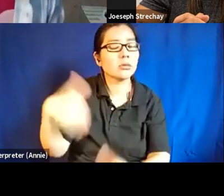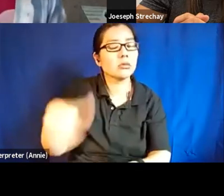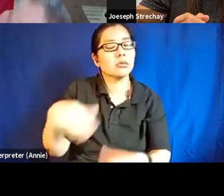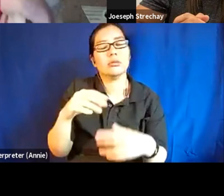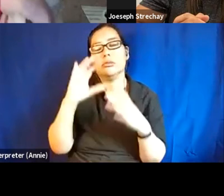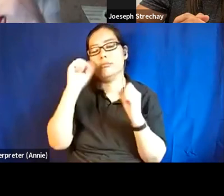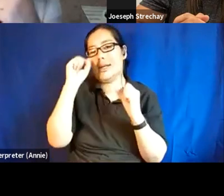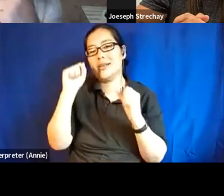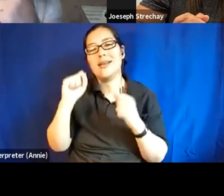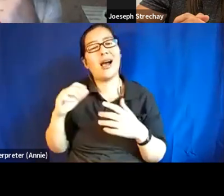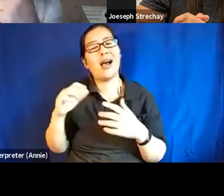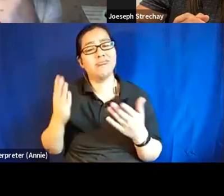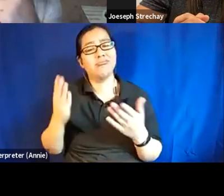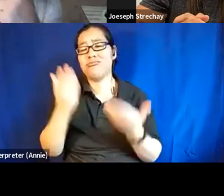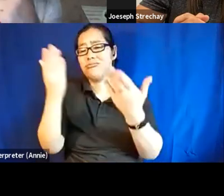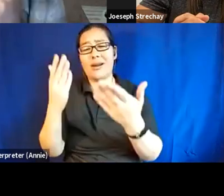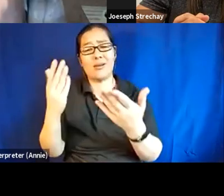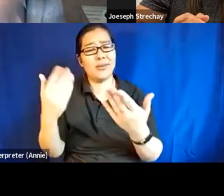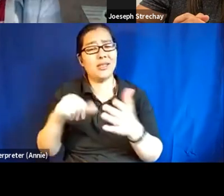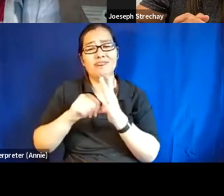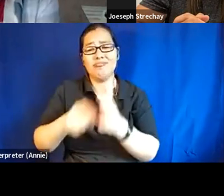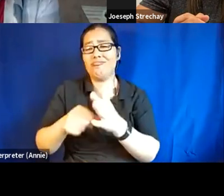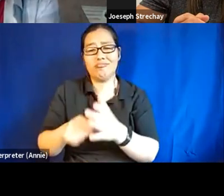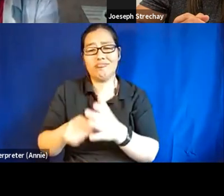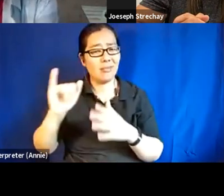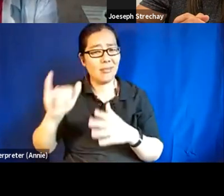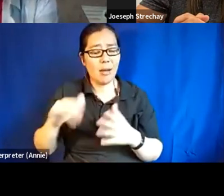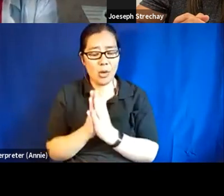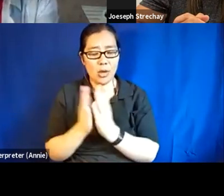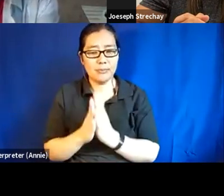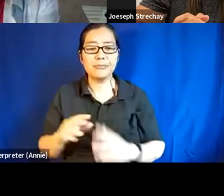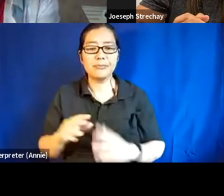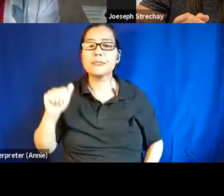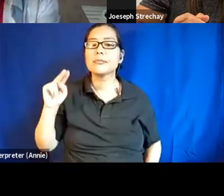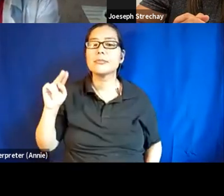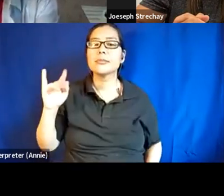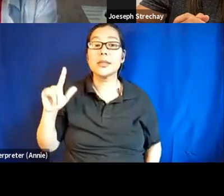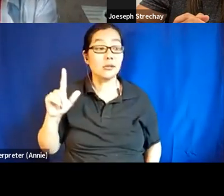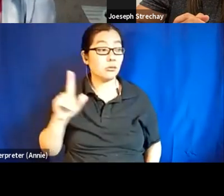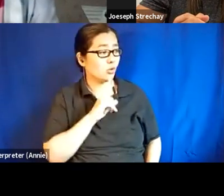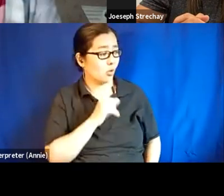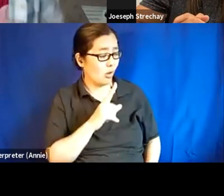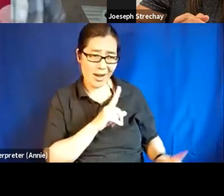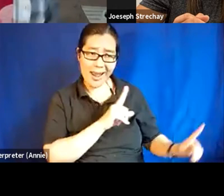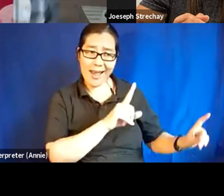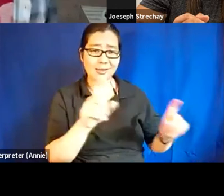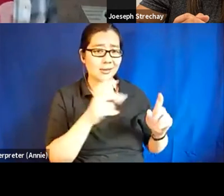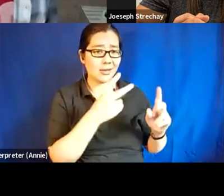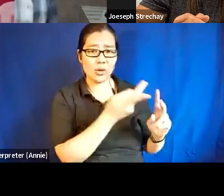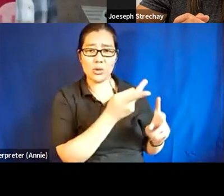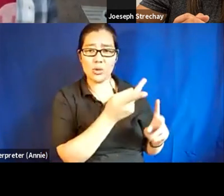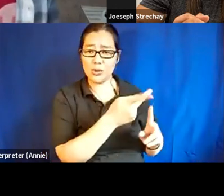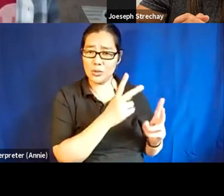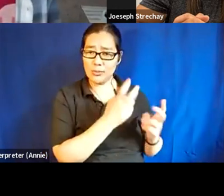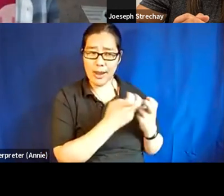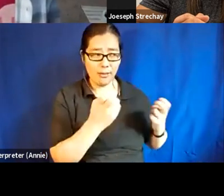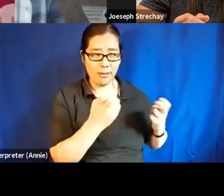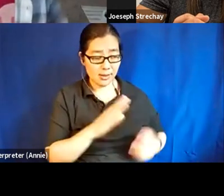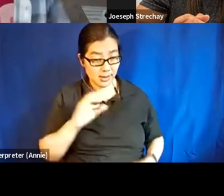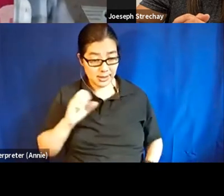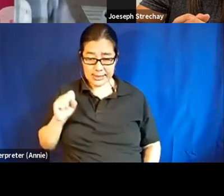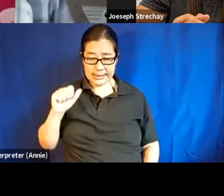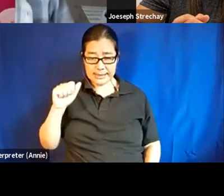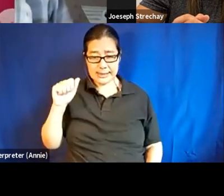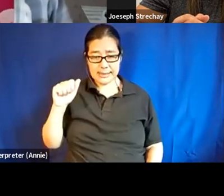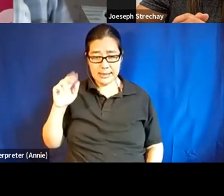book enough. Thank you for sharing that. So I'm going to pitch it back to the other members. So Sabine, you, you mentioned, you know, uh,